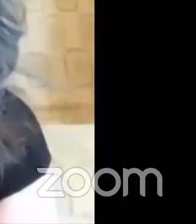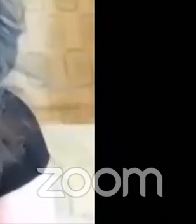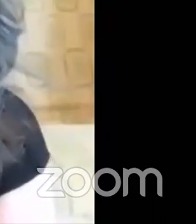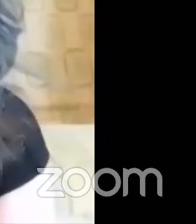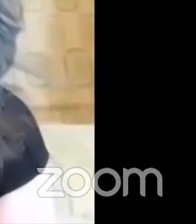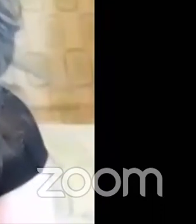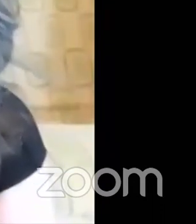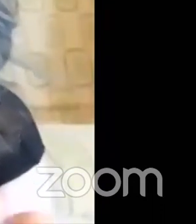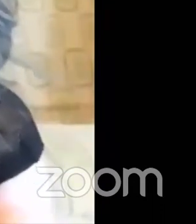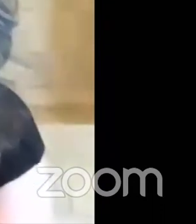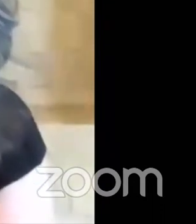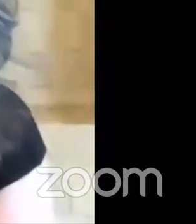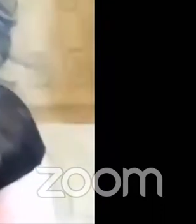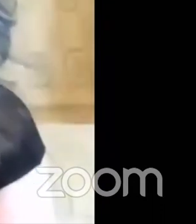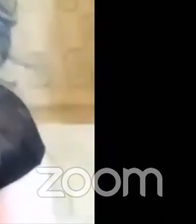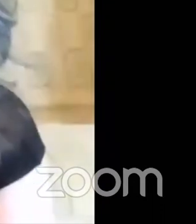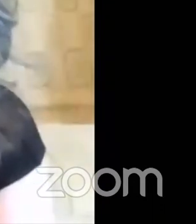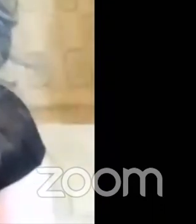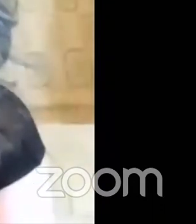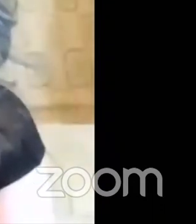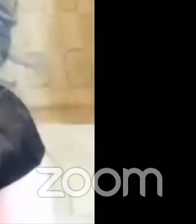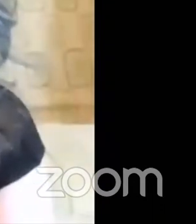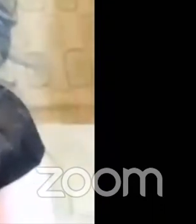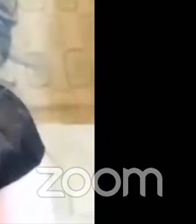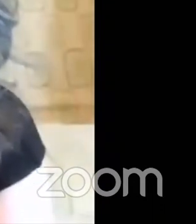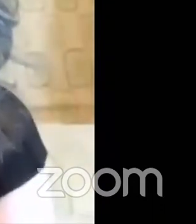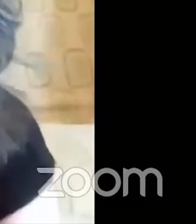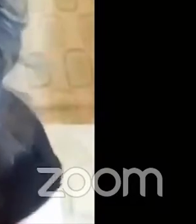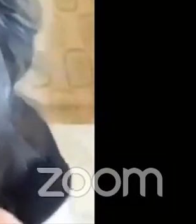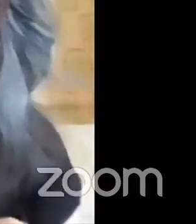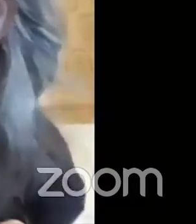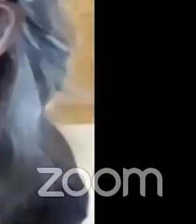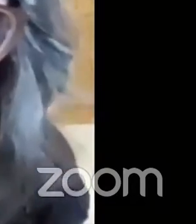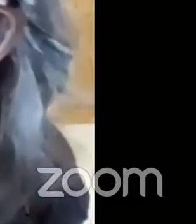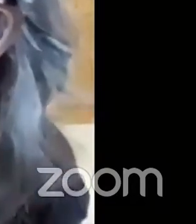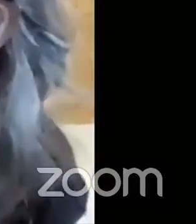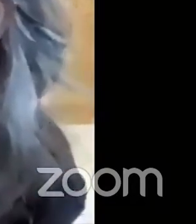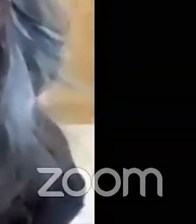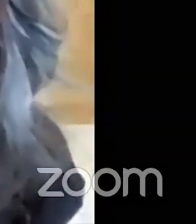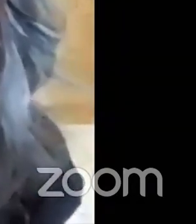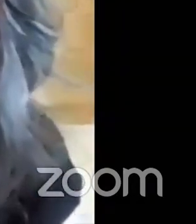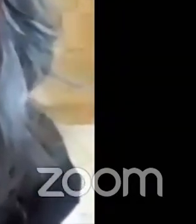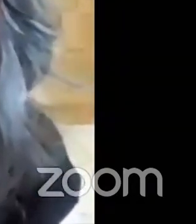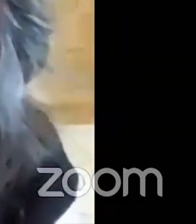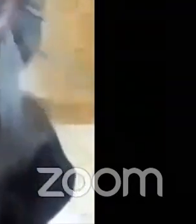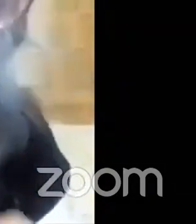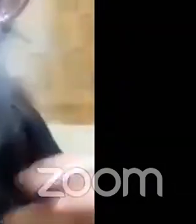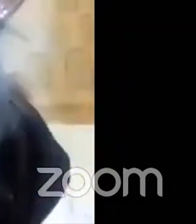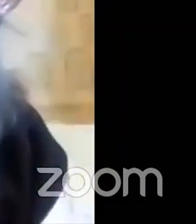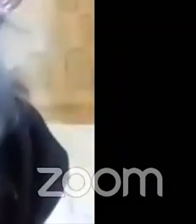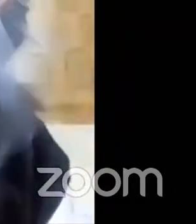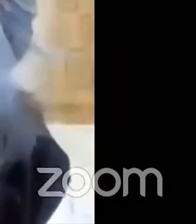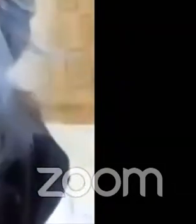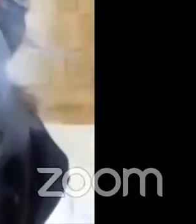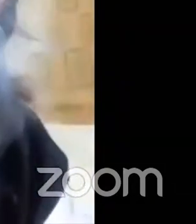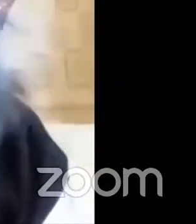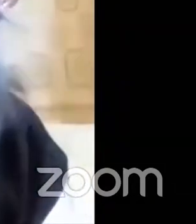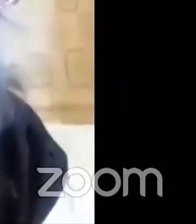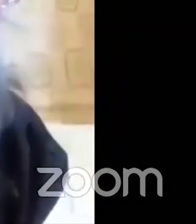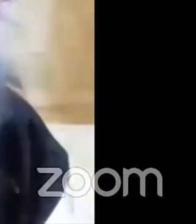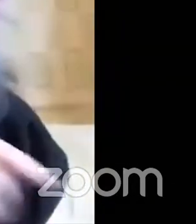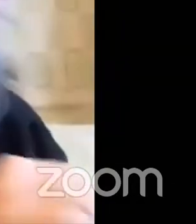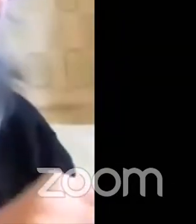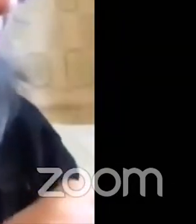of kind of stretching out and going everywhere it's made these crazy little tiny balls